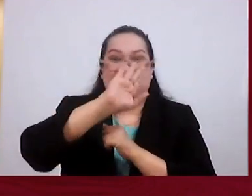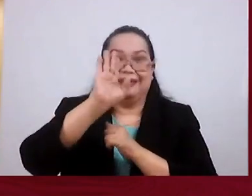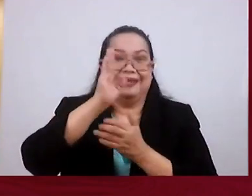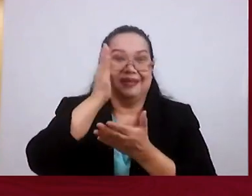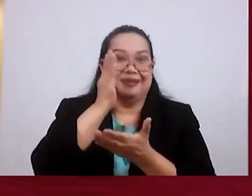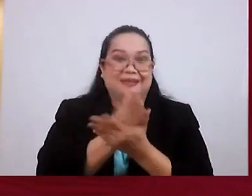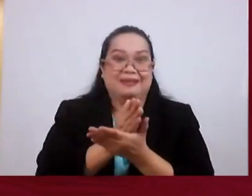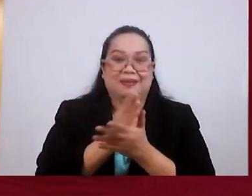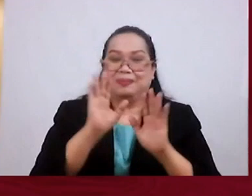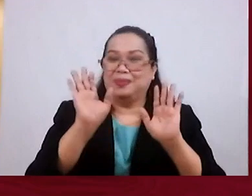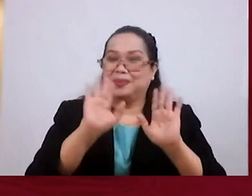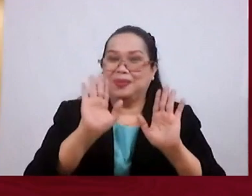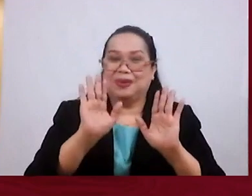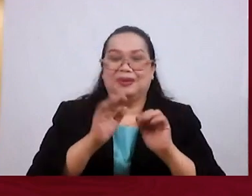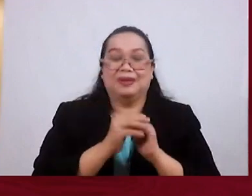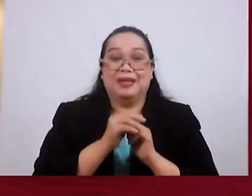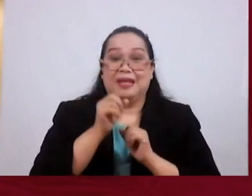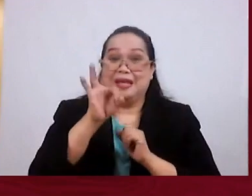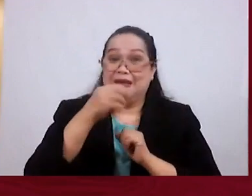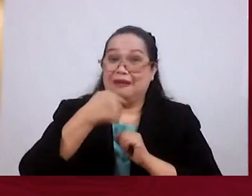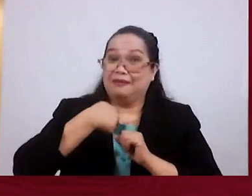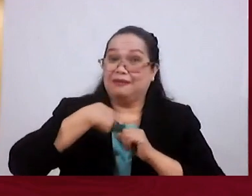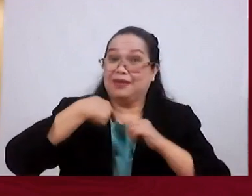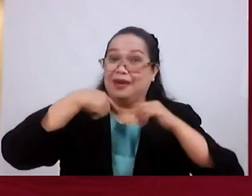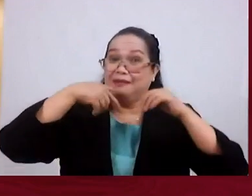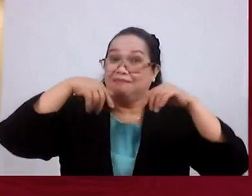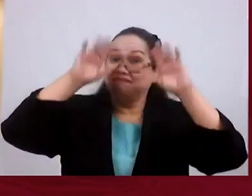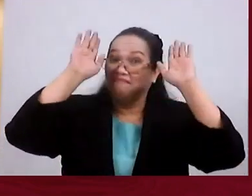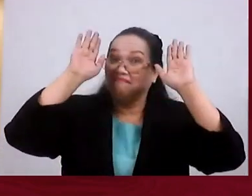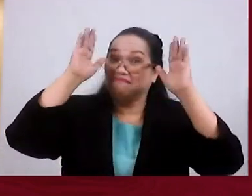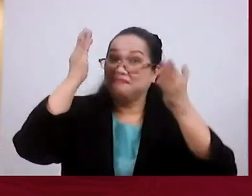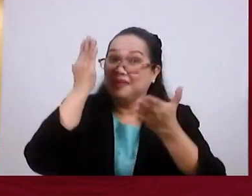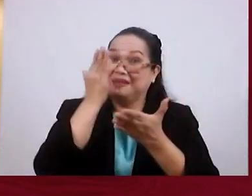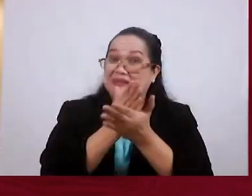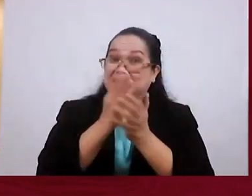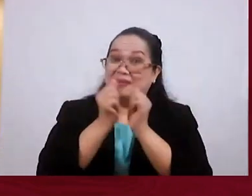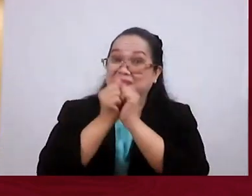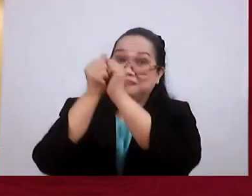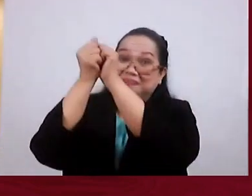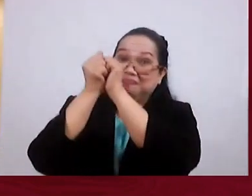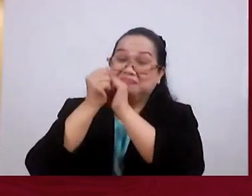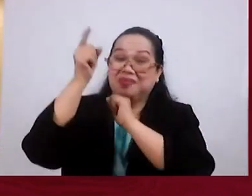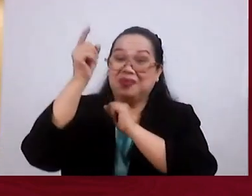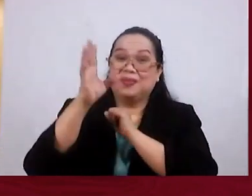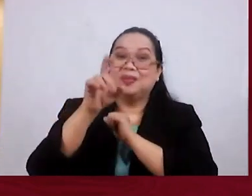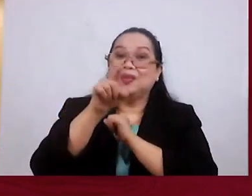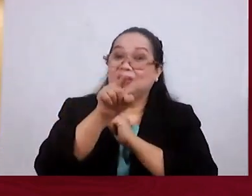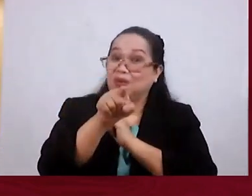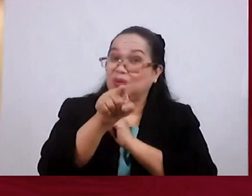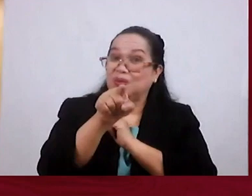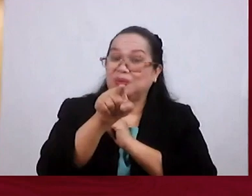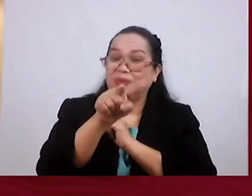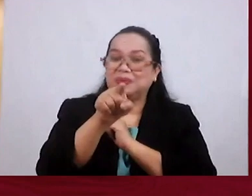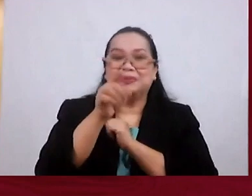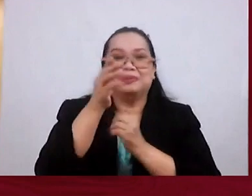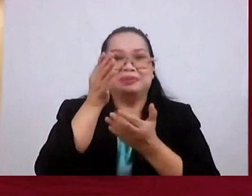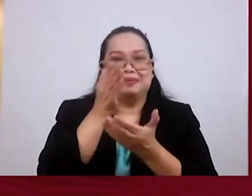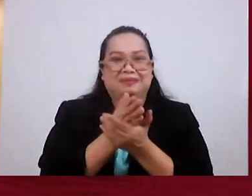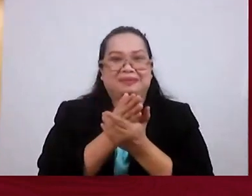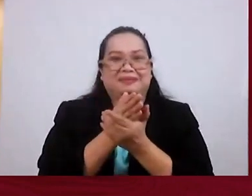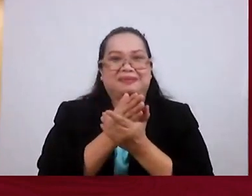If I Ever Quit Walking With God If You Ever Quit